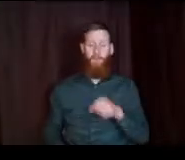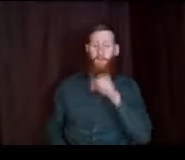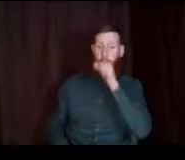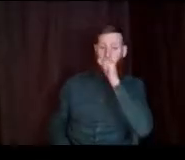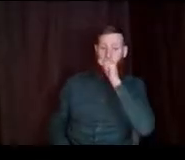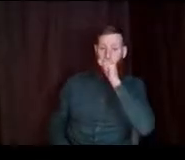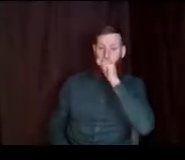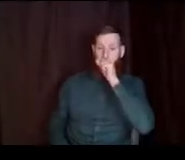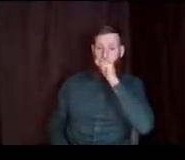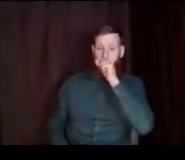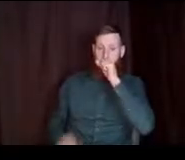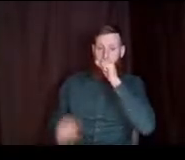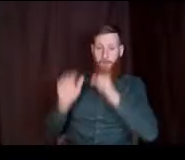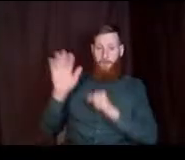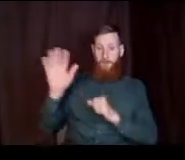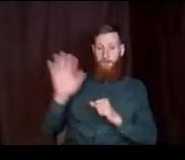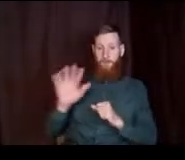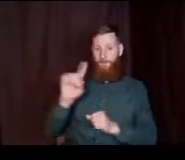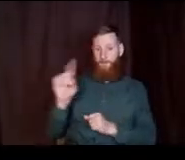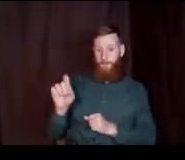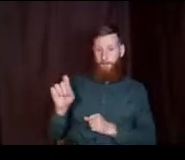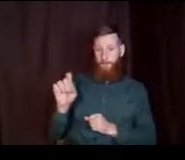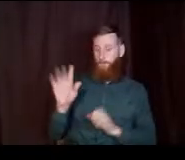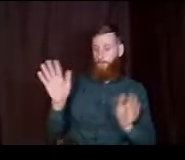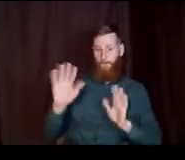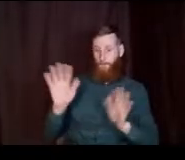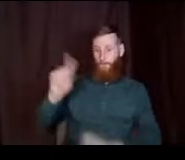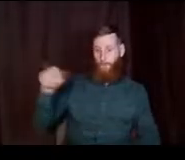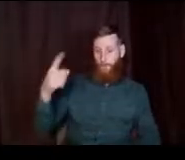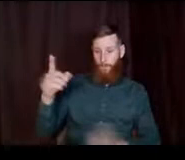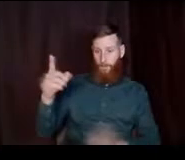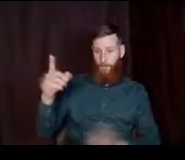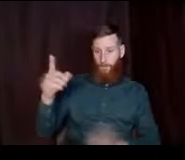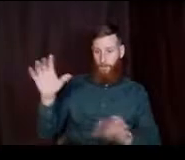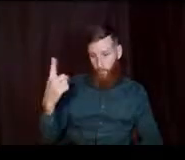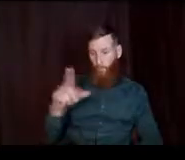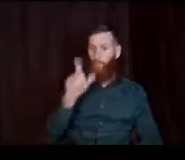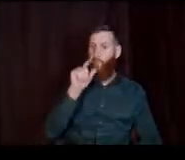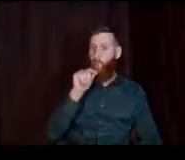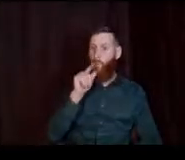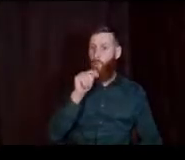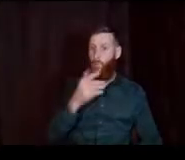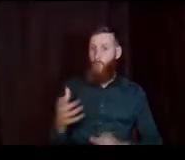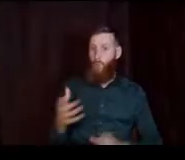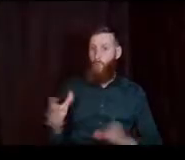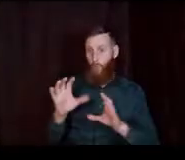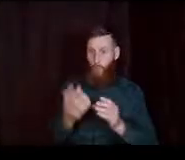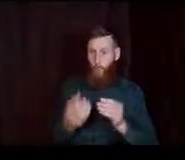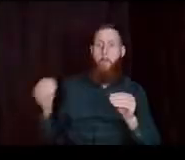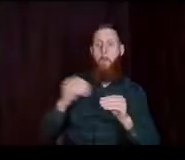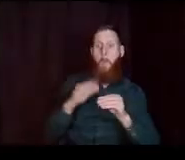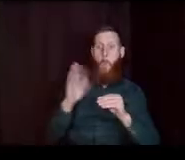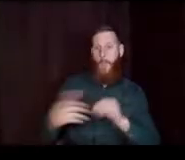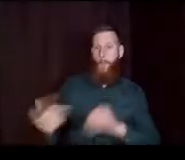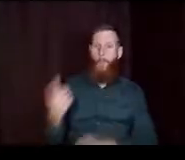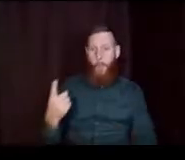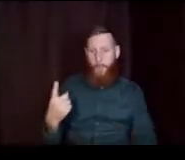a great question. You only have to do one. I mean, who wants to do more than one application? Let's not kid ourselves.